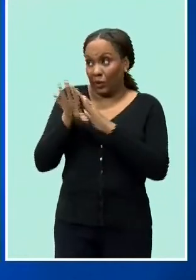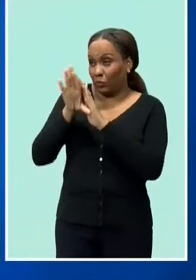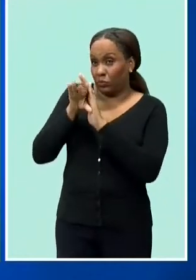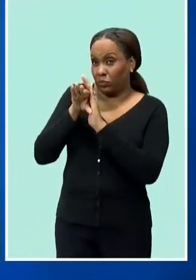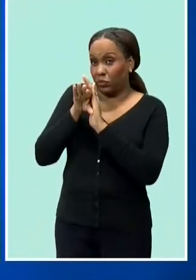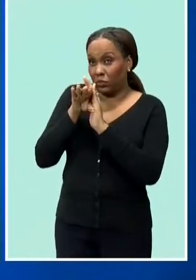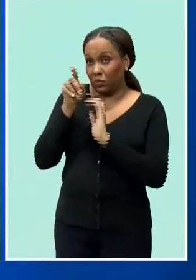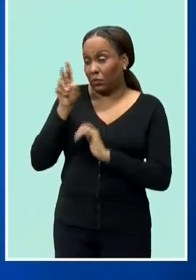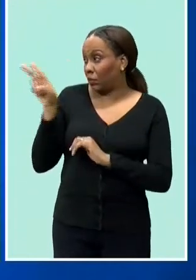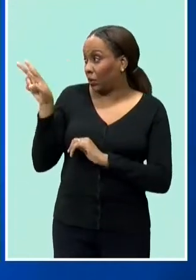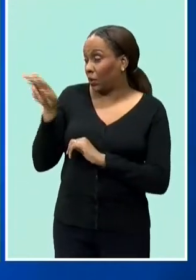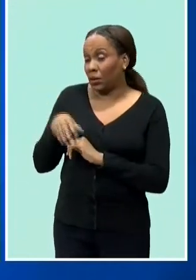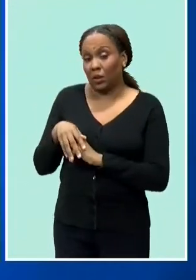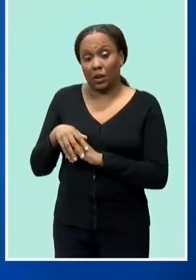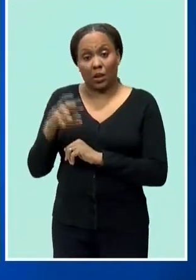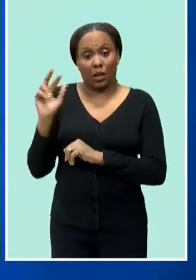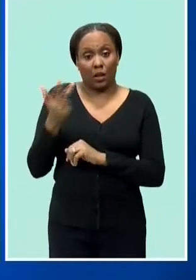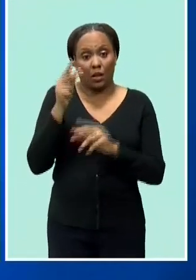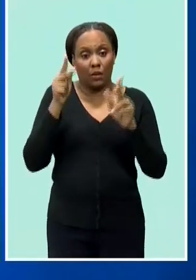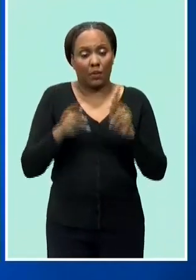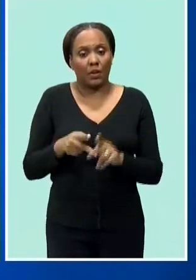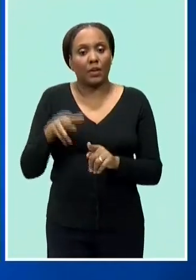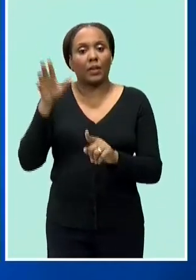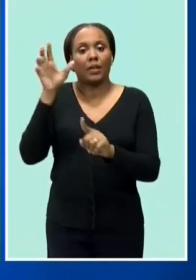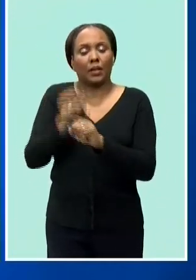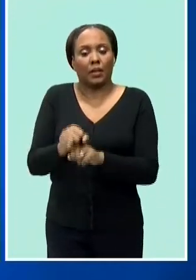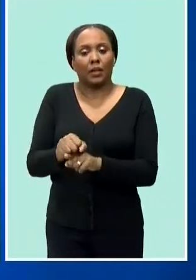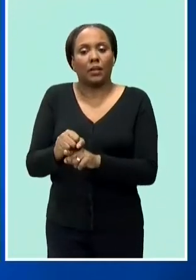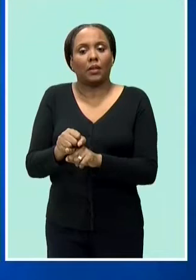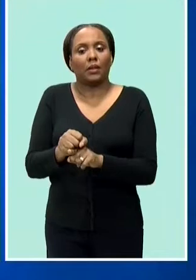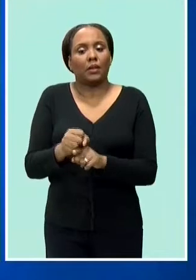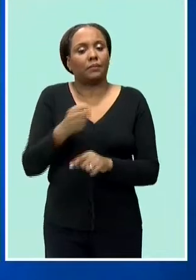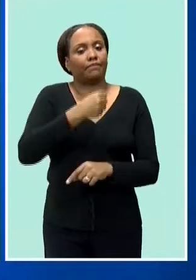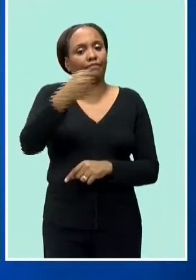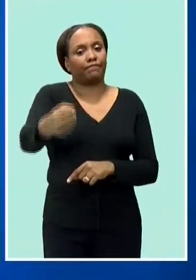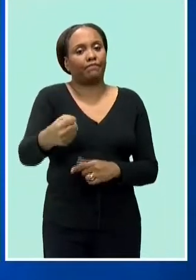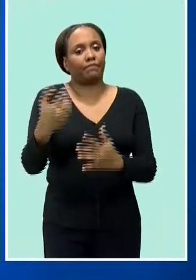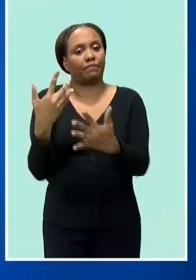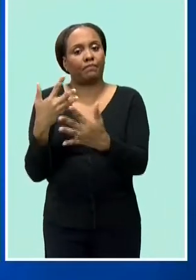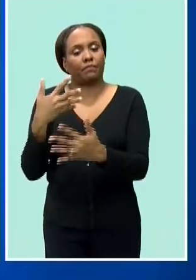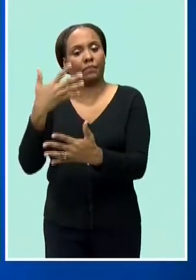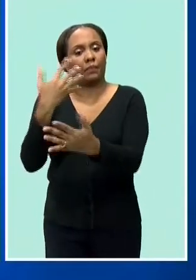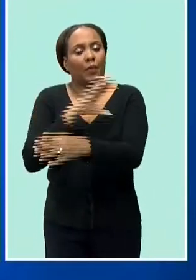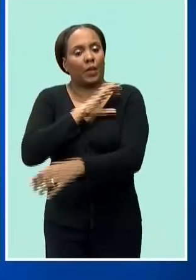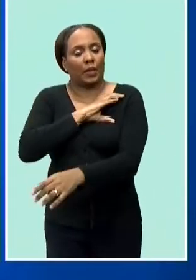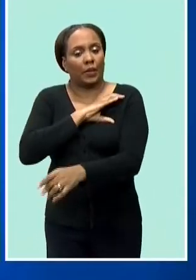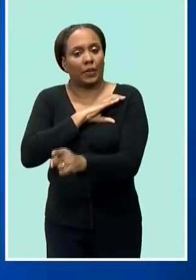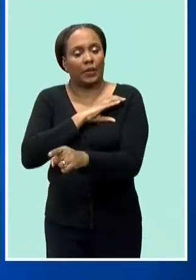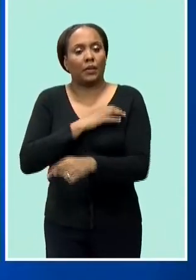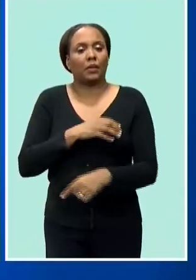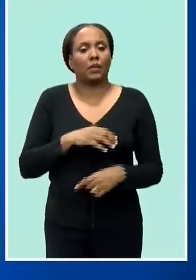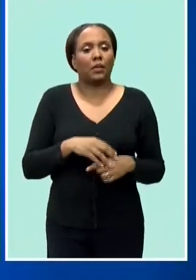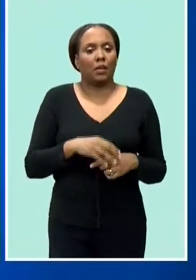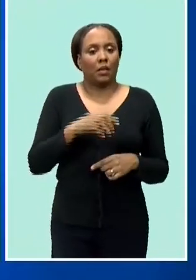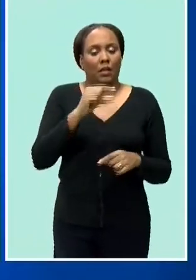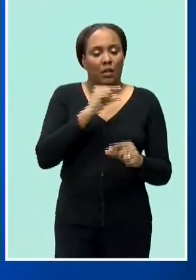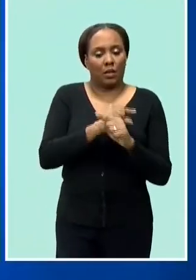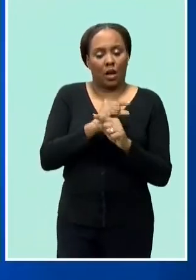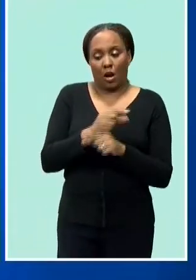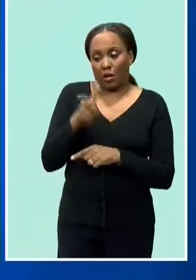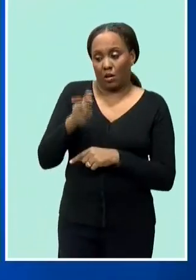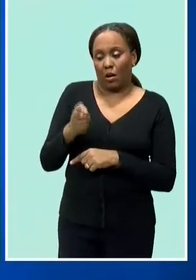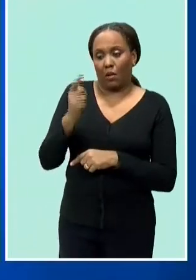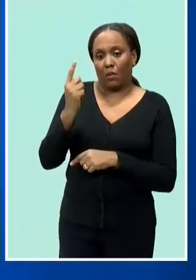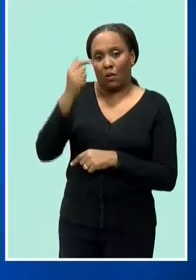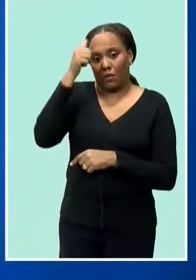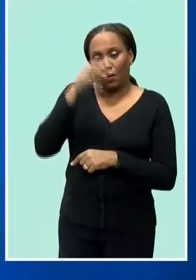shot at that third person was later held and handed over to the police the man who was shot by the guard was pronounced dead